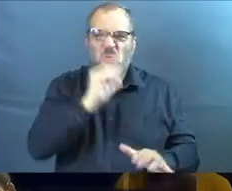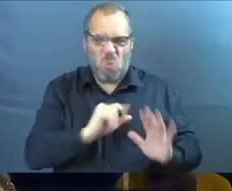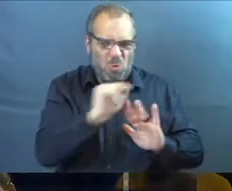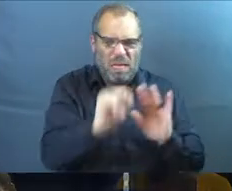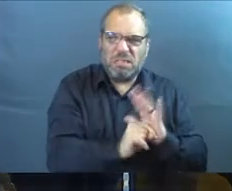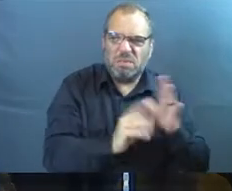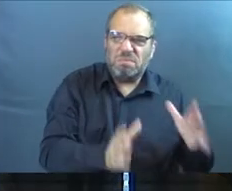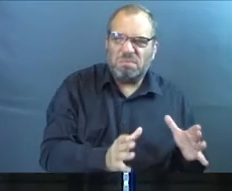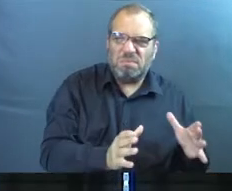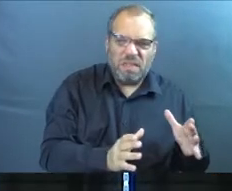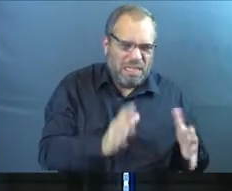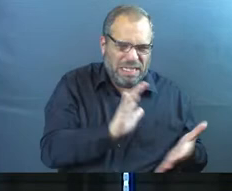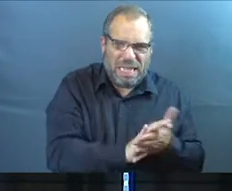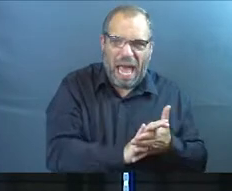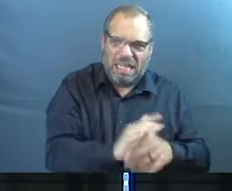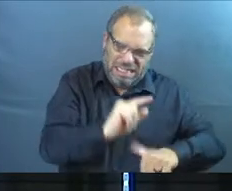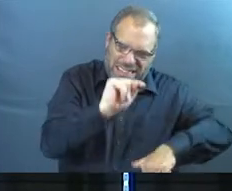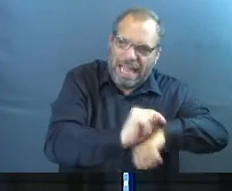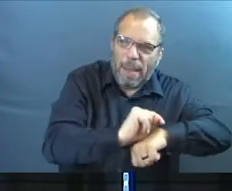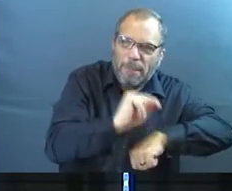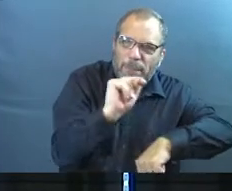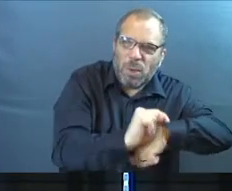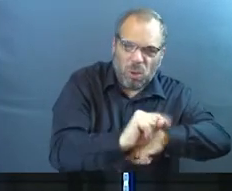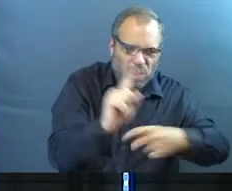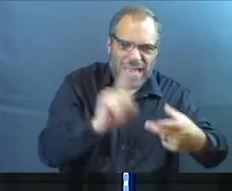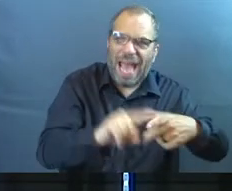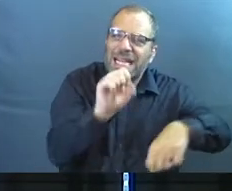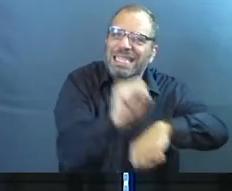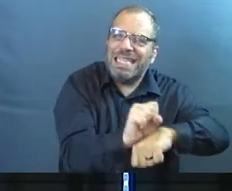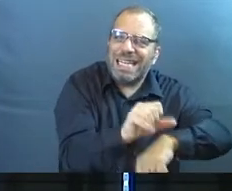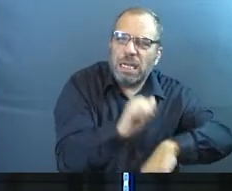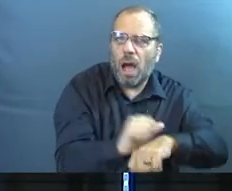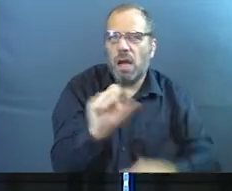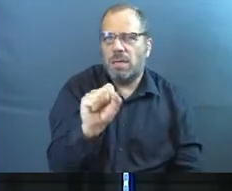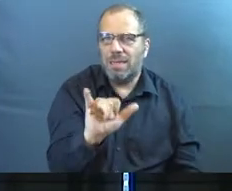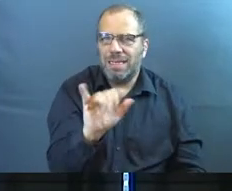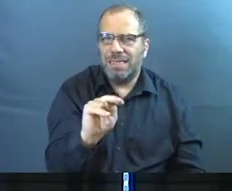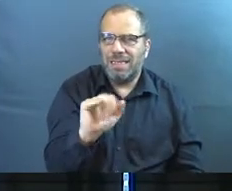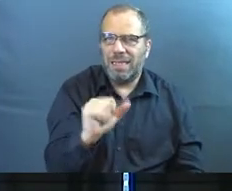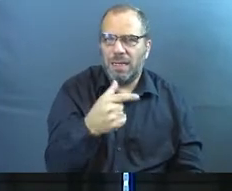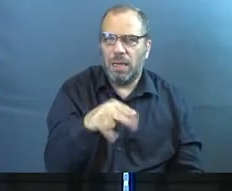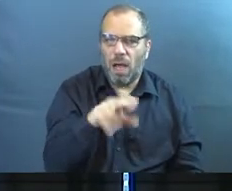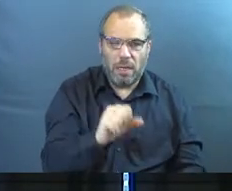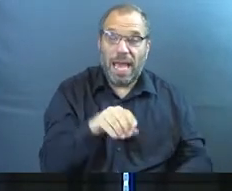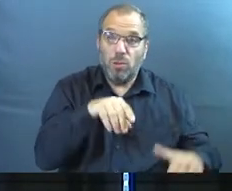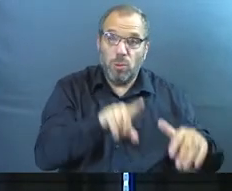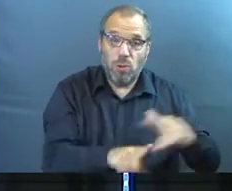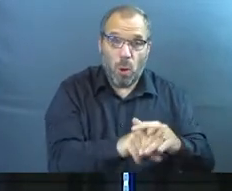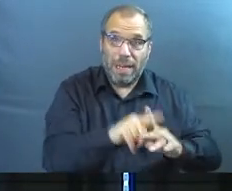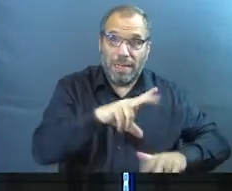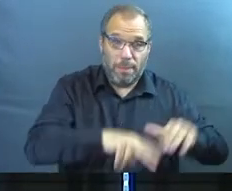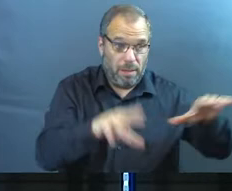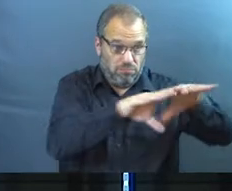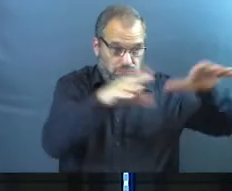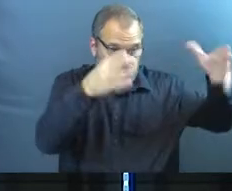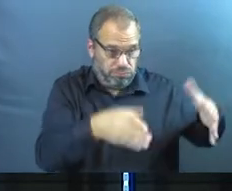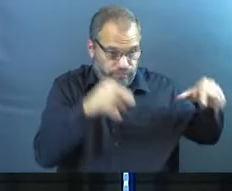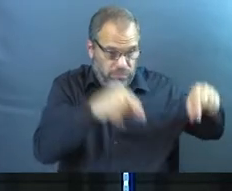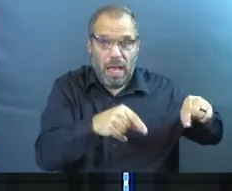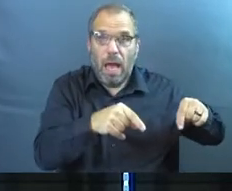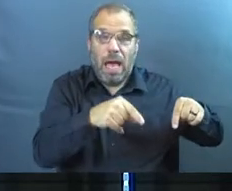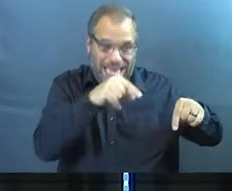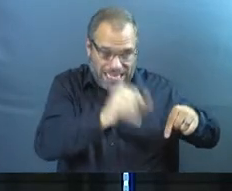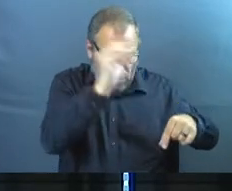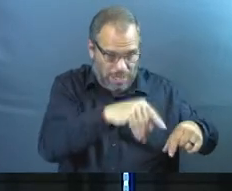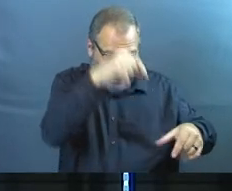in the Old Testament, it was about temples, and it was about synagogues. And you would go to a building, and the building had